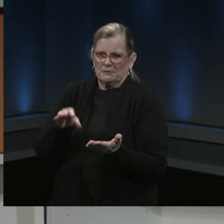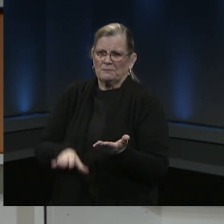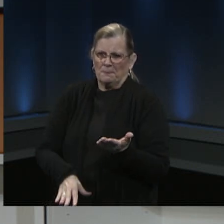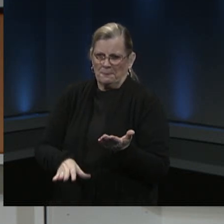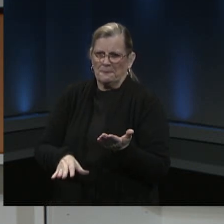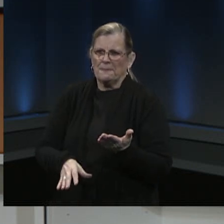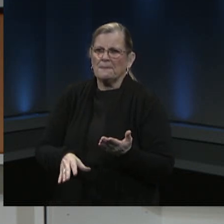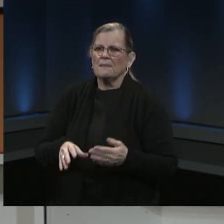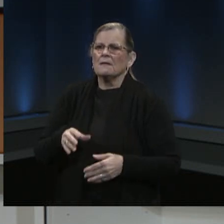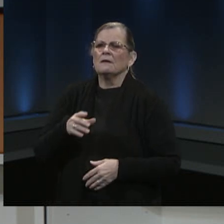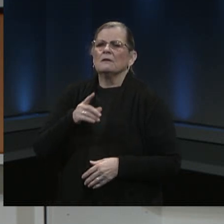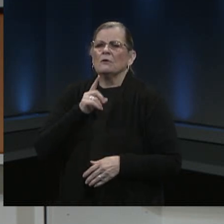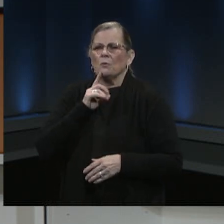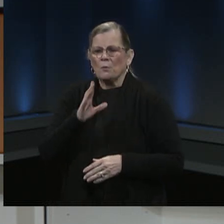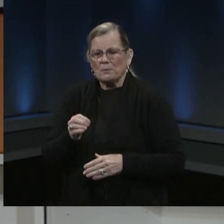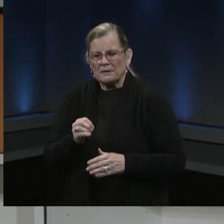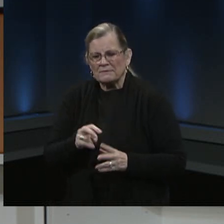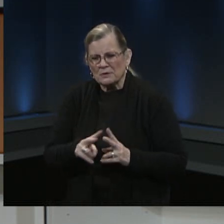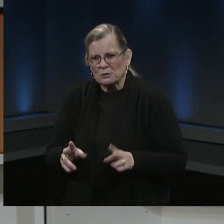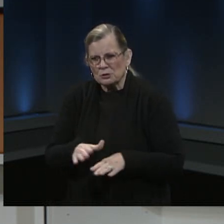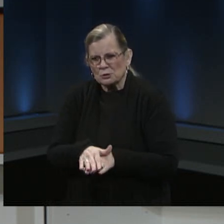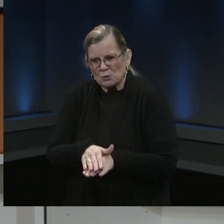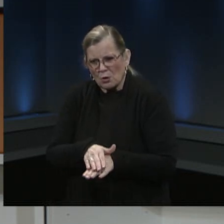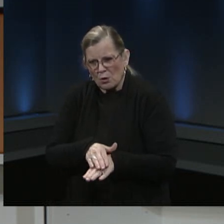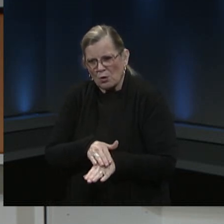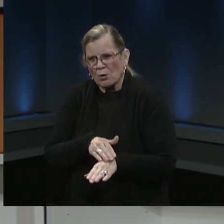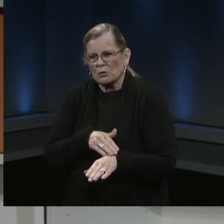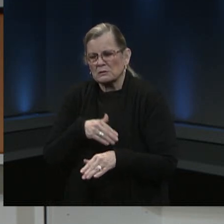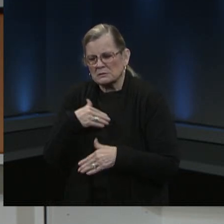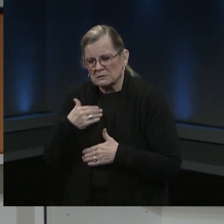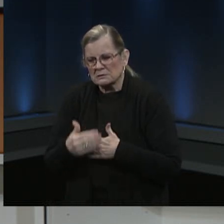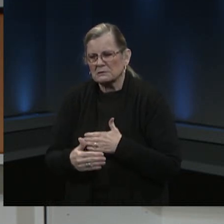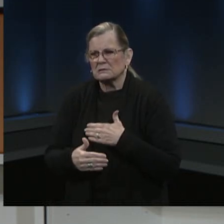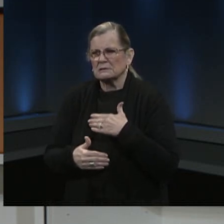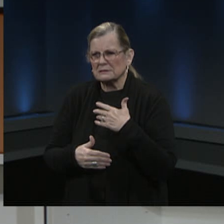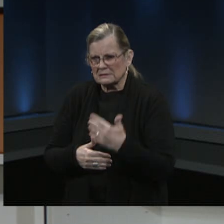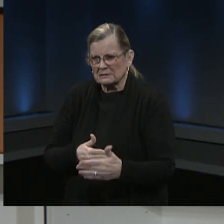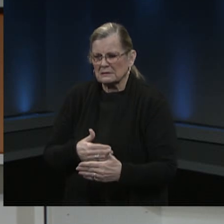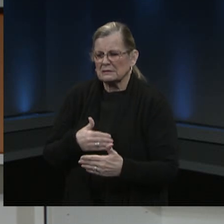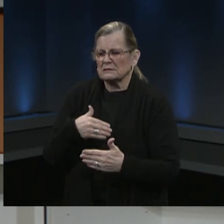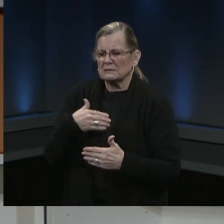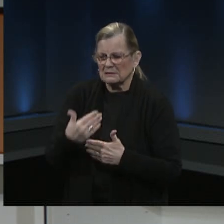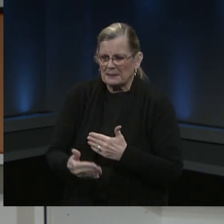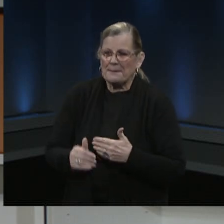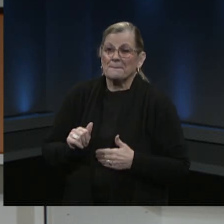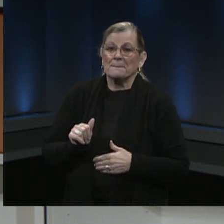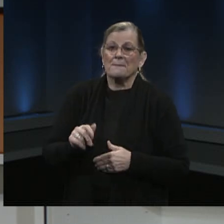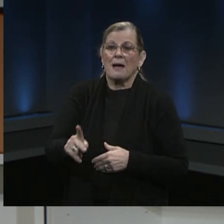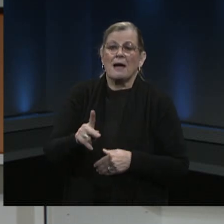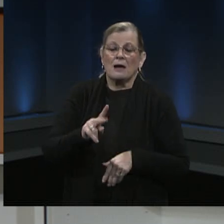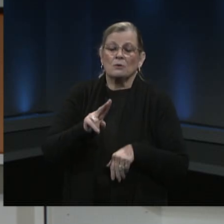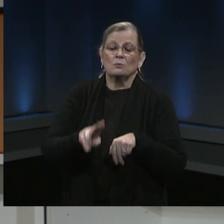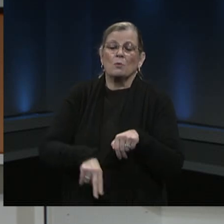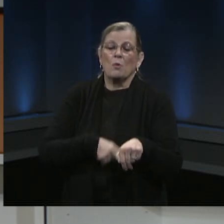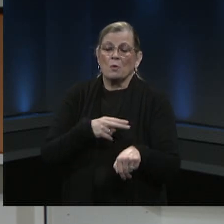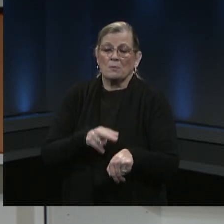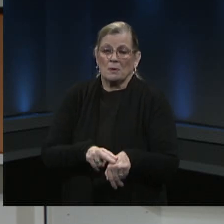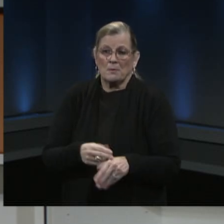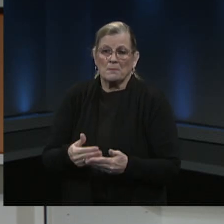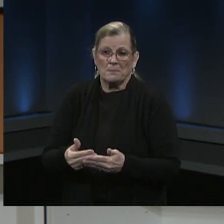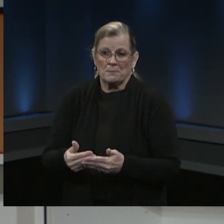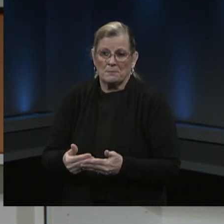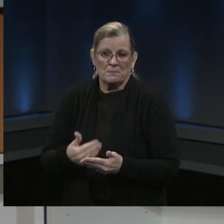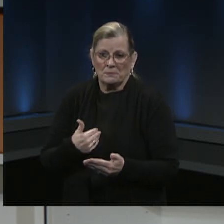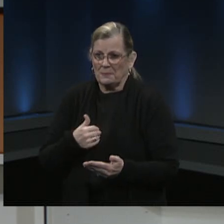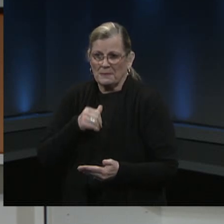but steady measured approach back to normalcy in our lives. It's not going to happen in a day or